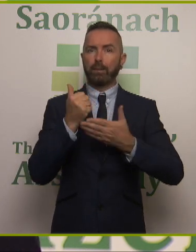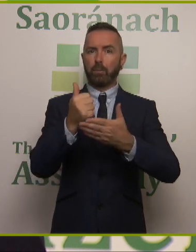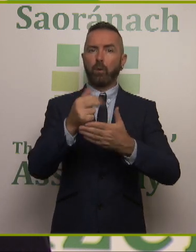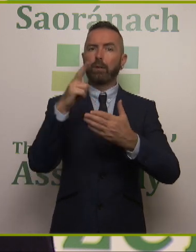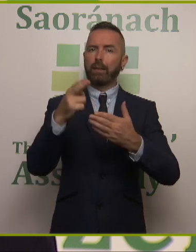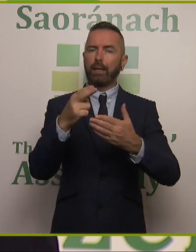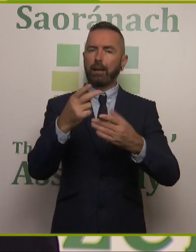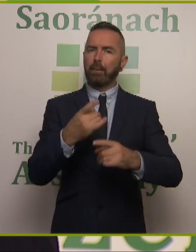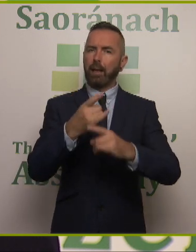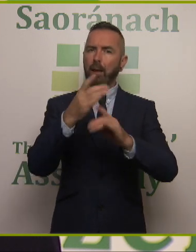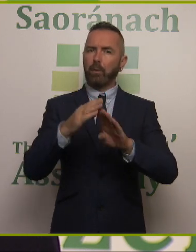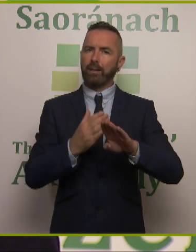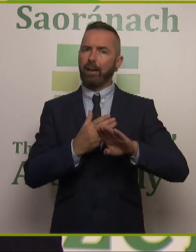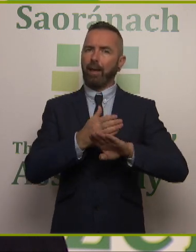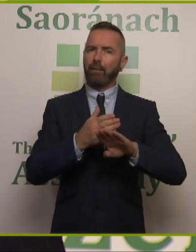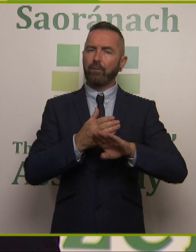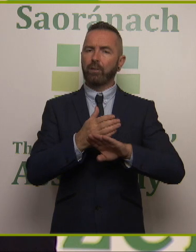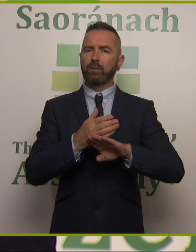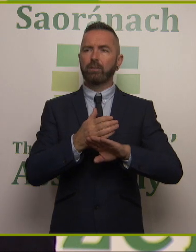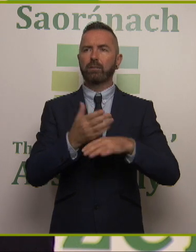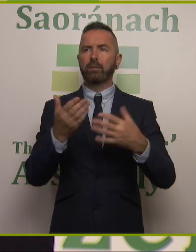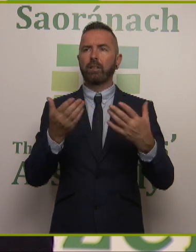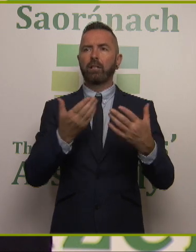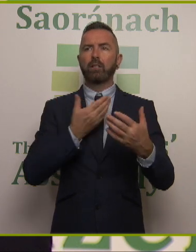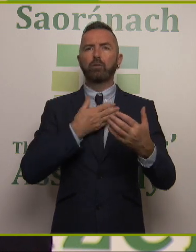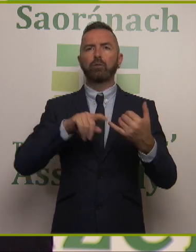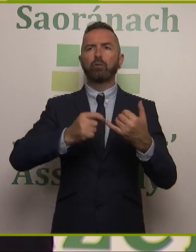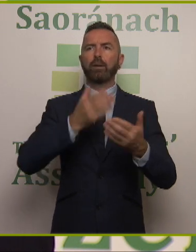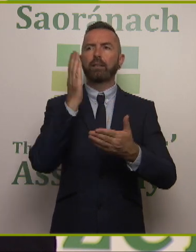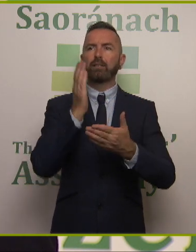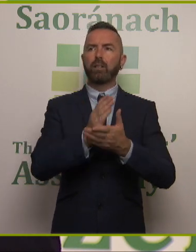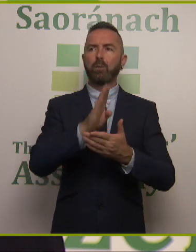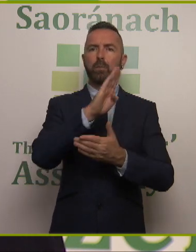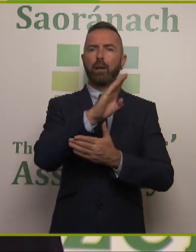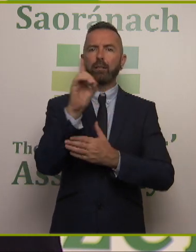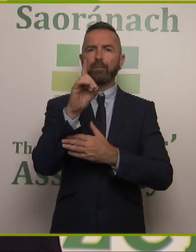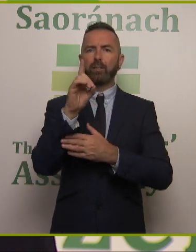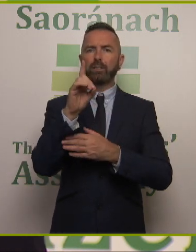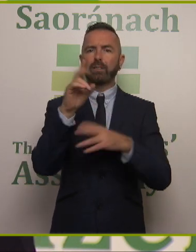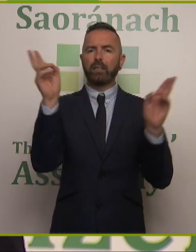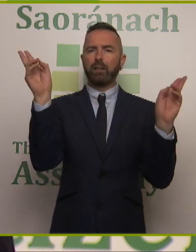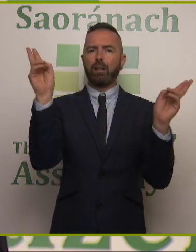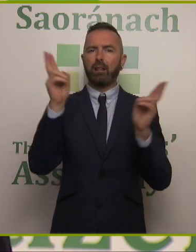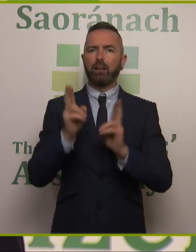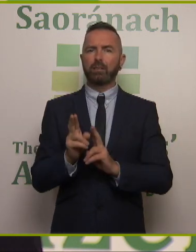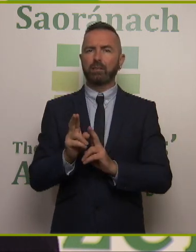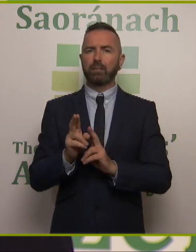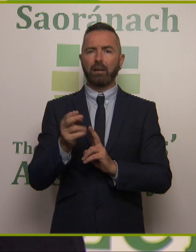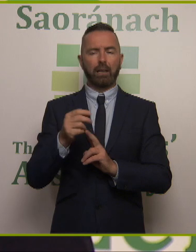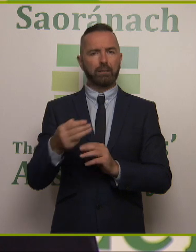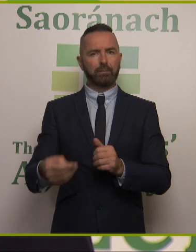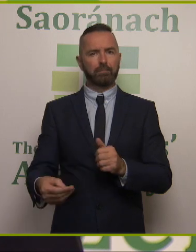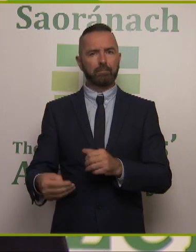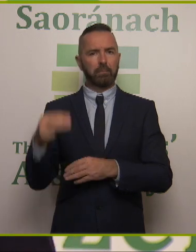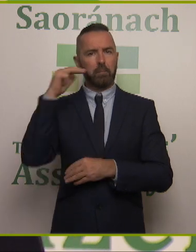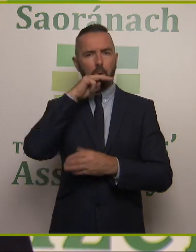in efforts to halt and reverse biodiversity loss. I think that's the key message if I could try and get that across to you today and I'll